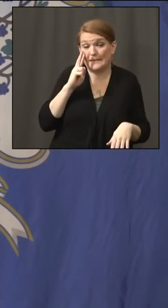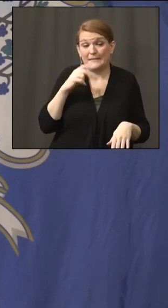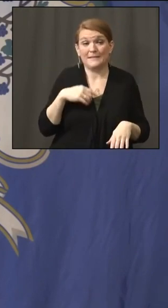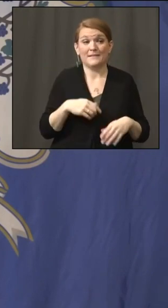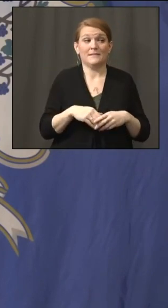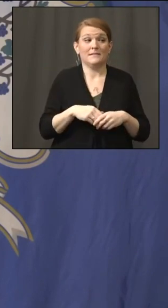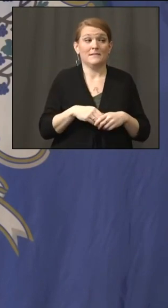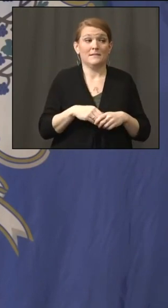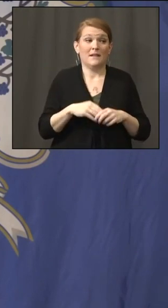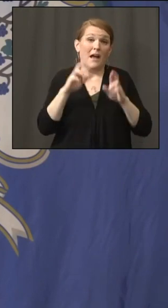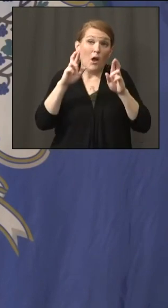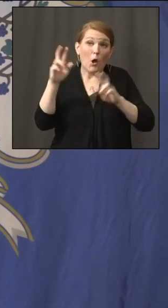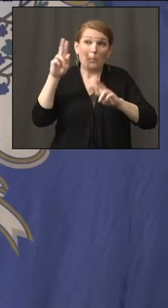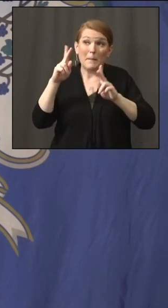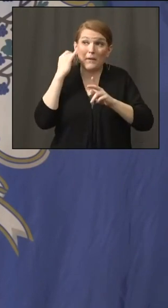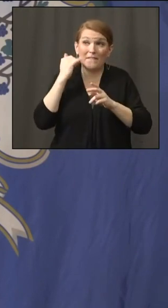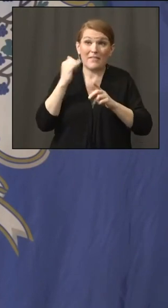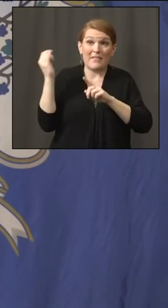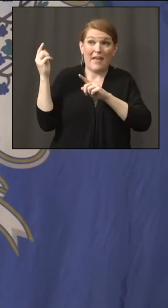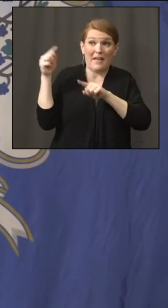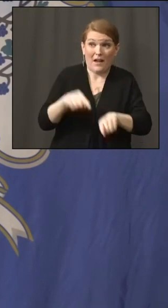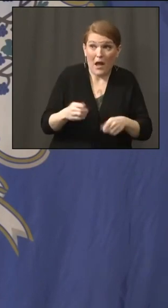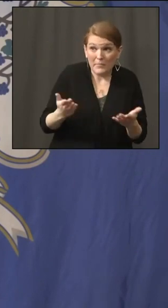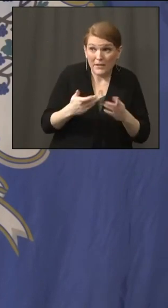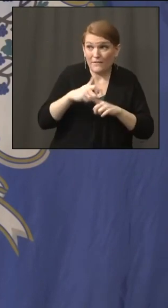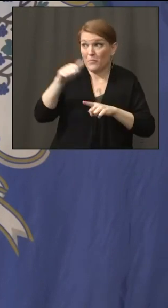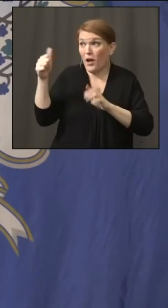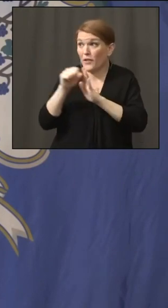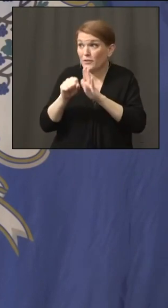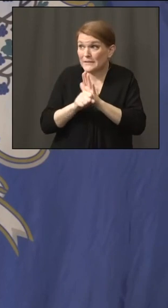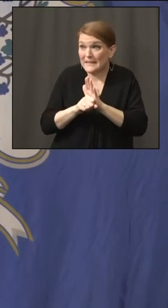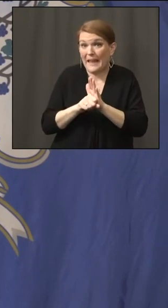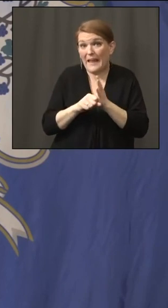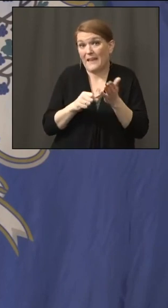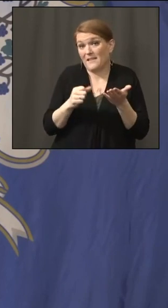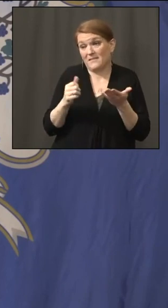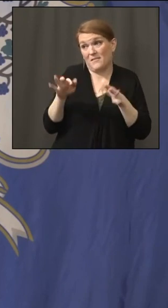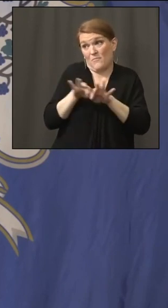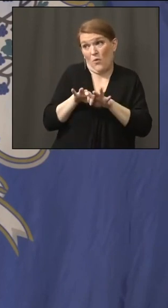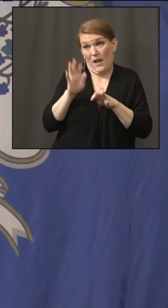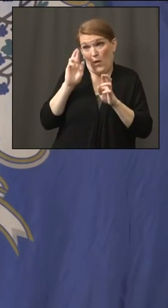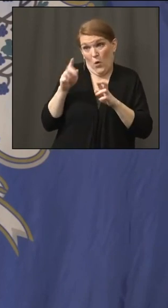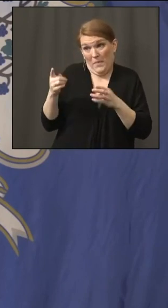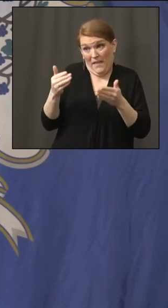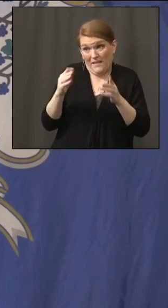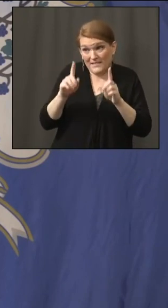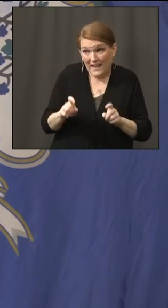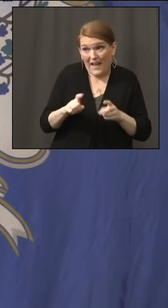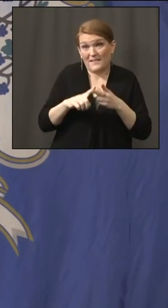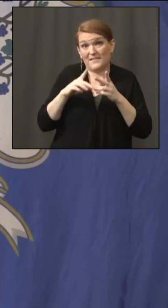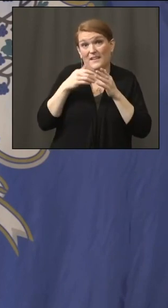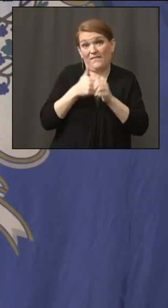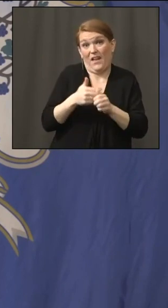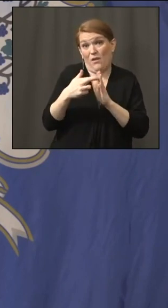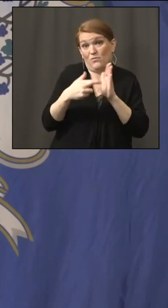get tested and follow the quarantine rules, because that's how they'll keep our communities safe and their families safe.